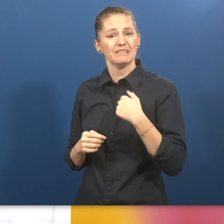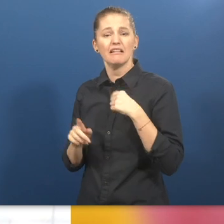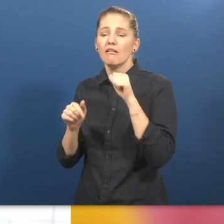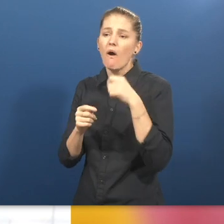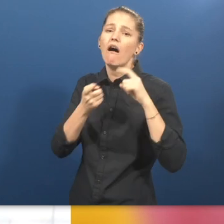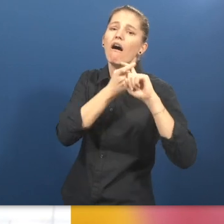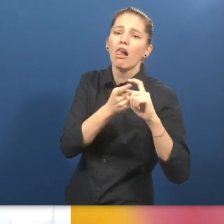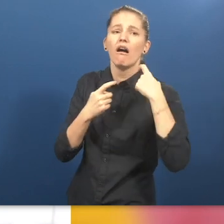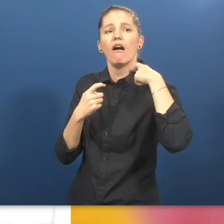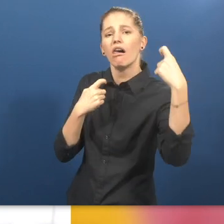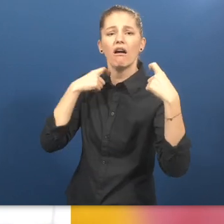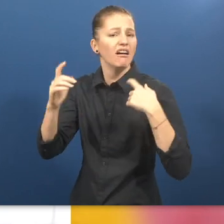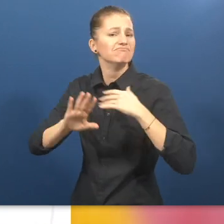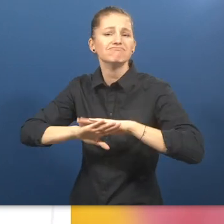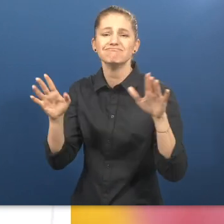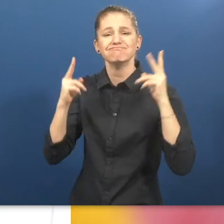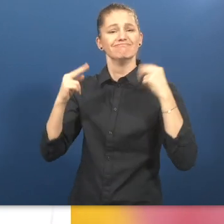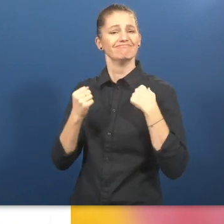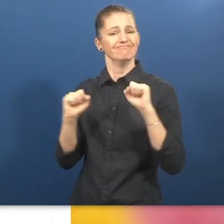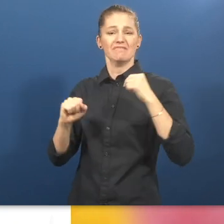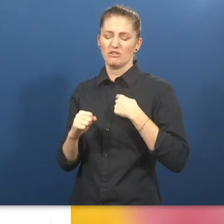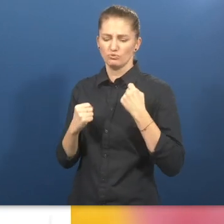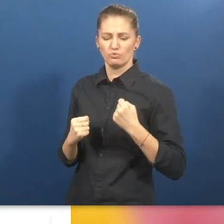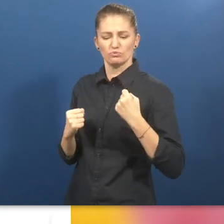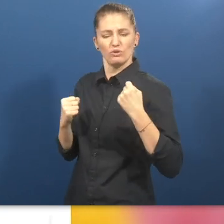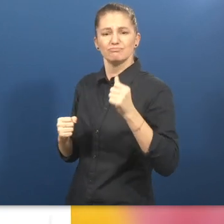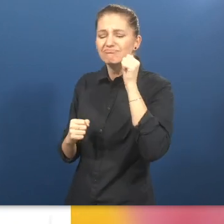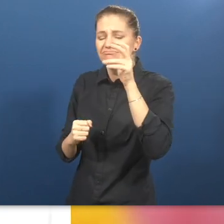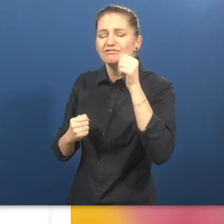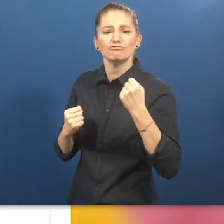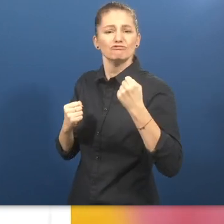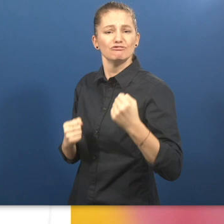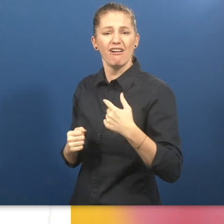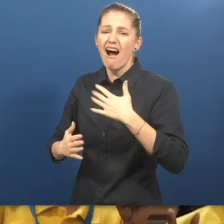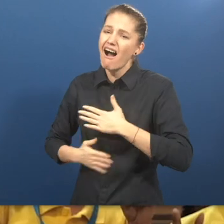day by day. I'm working happy with people.